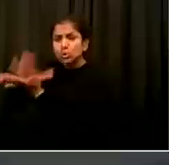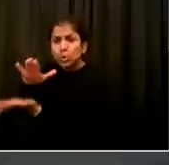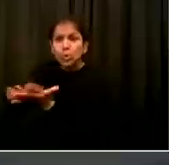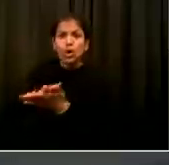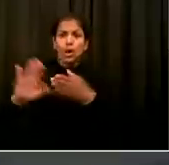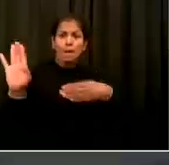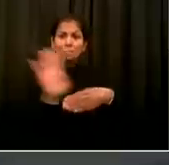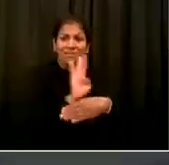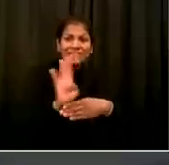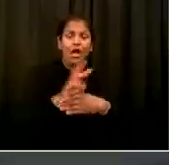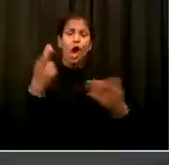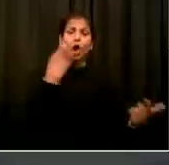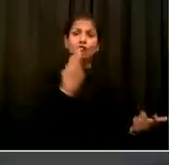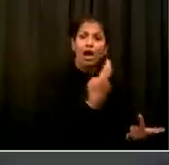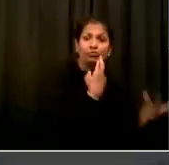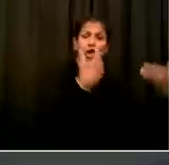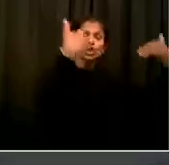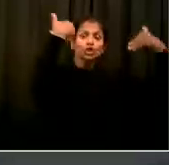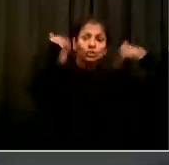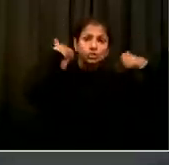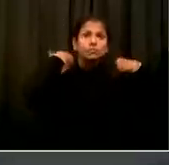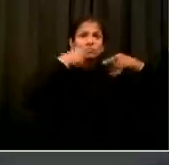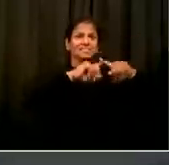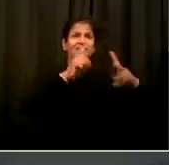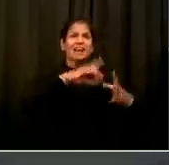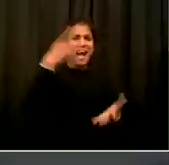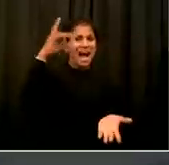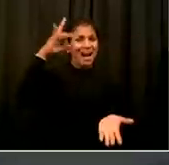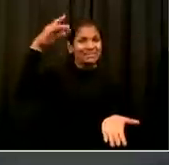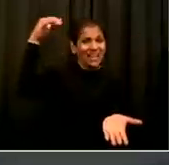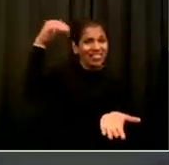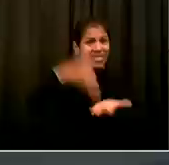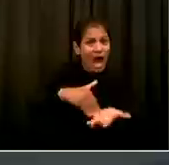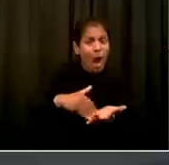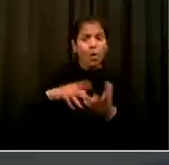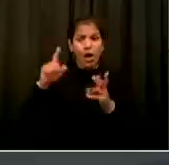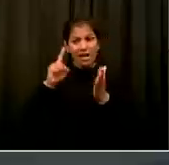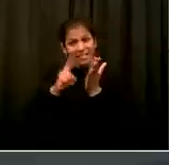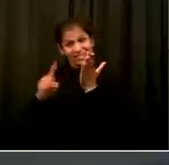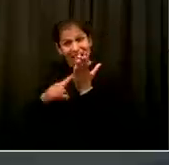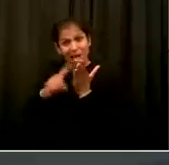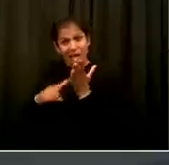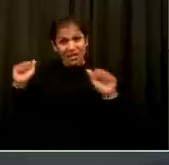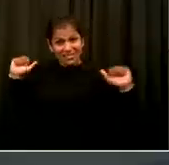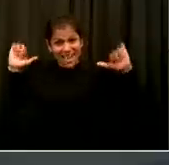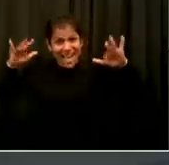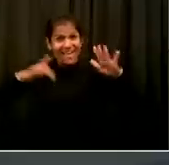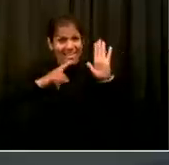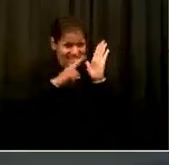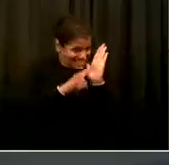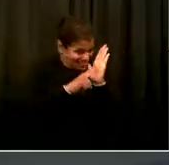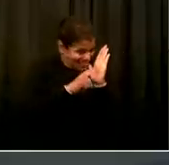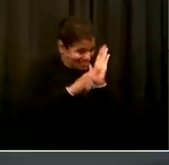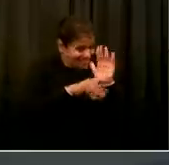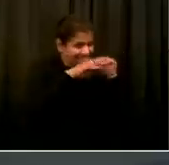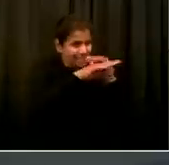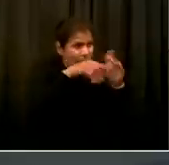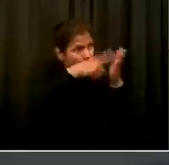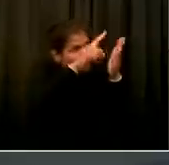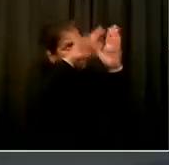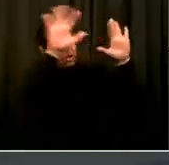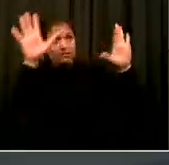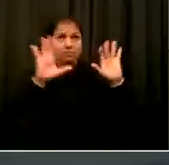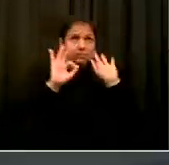288 summons issued, and some of those in the many thousands of dollars. So there's a serious, serious